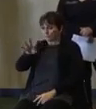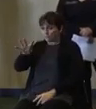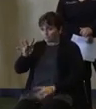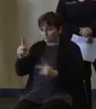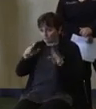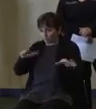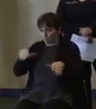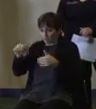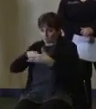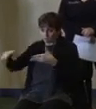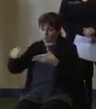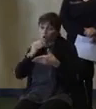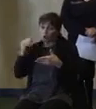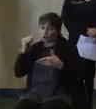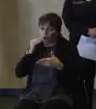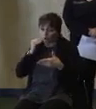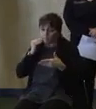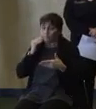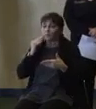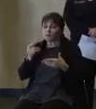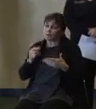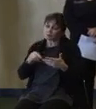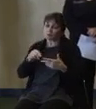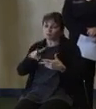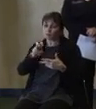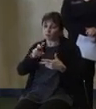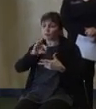COVID positive patients were admitted to our hospitals.